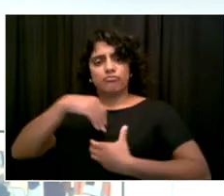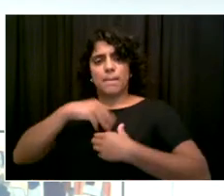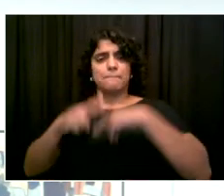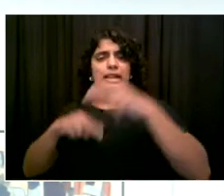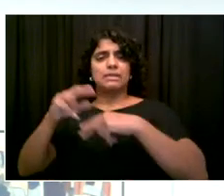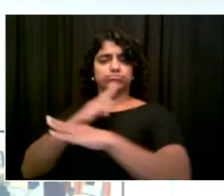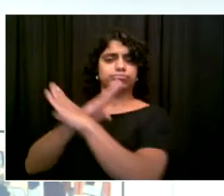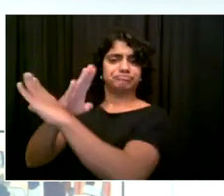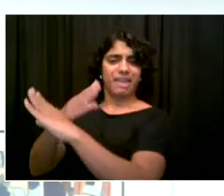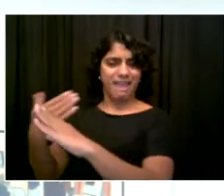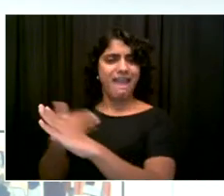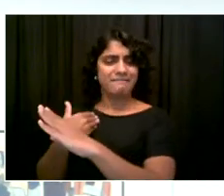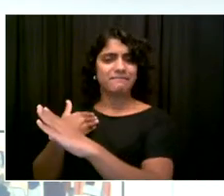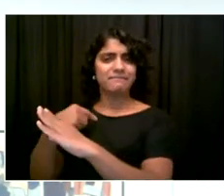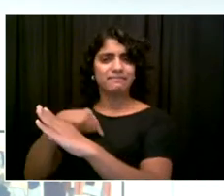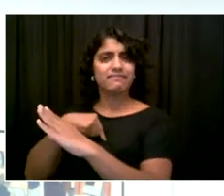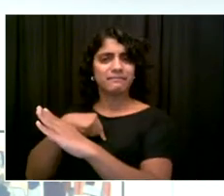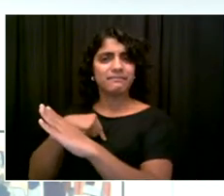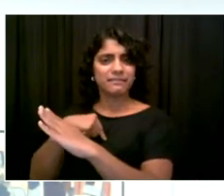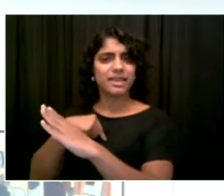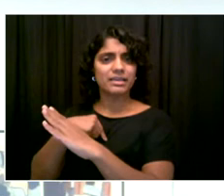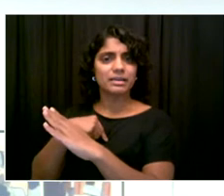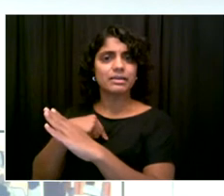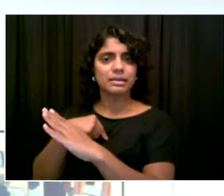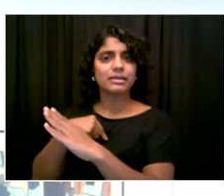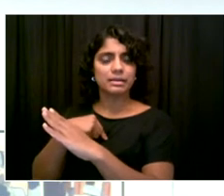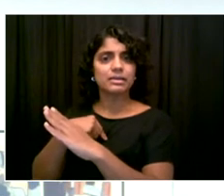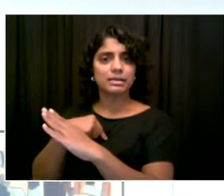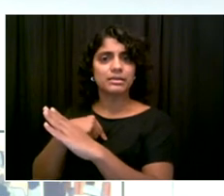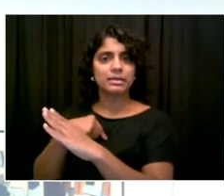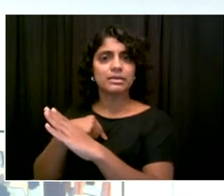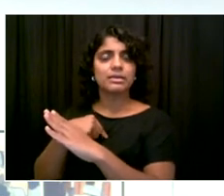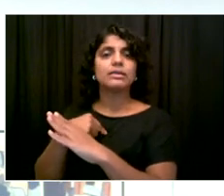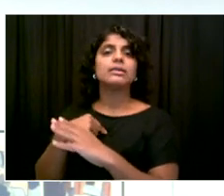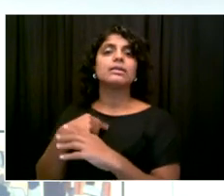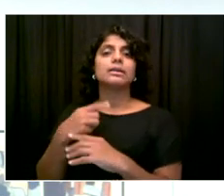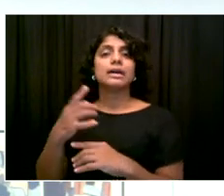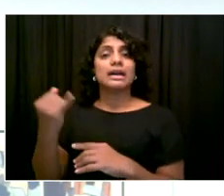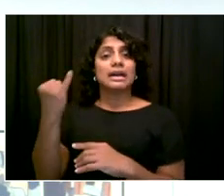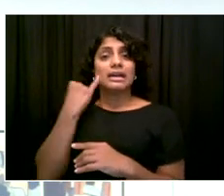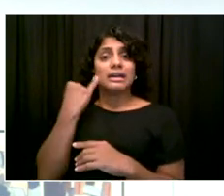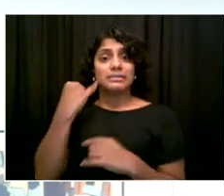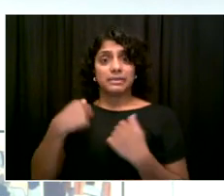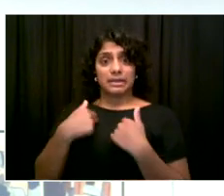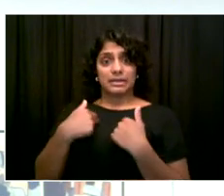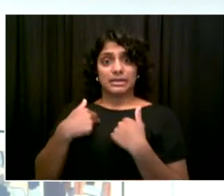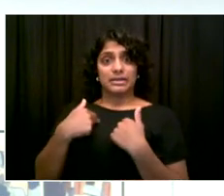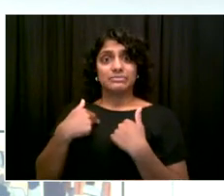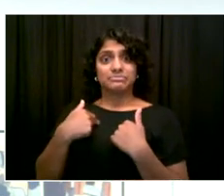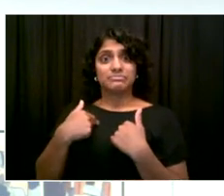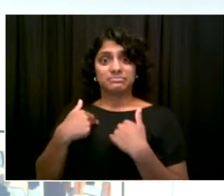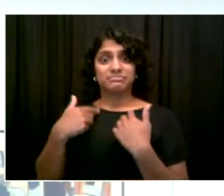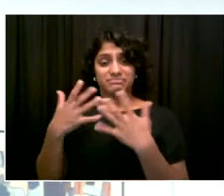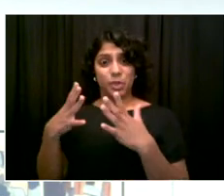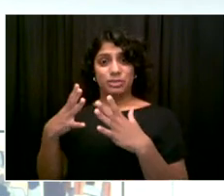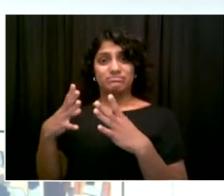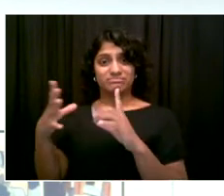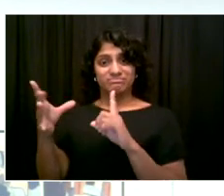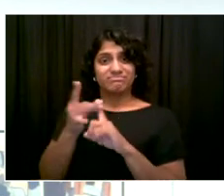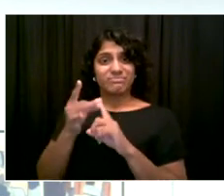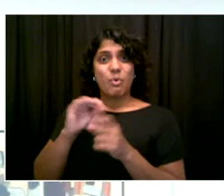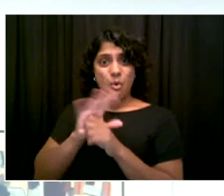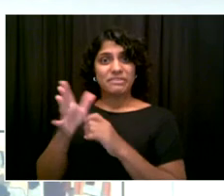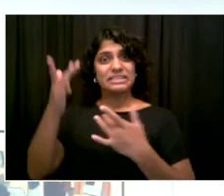get vaccinated. So if you're someone like me who had COVID-19 in the past, my recommendation is